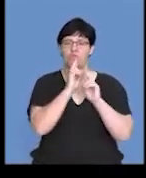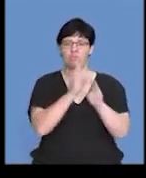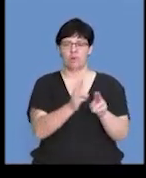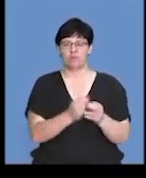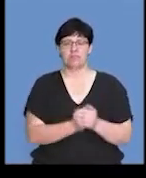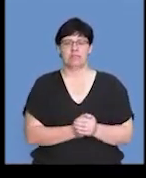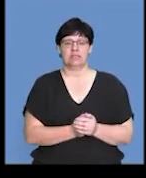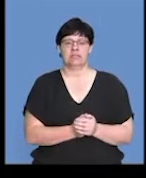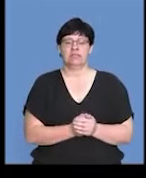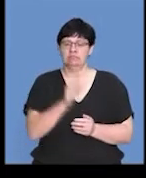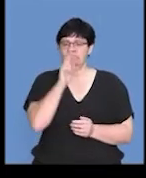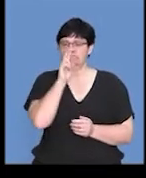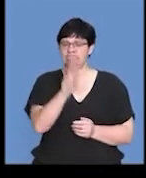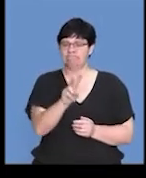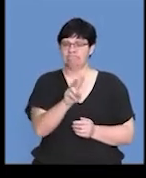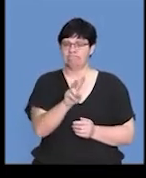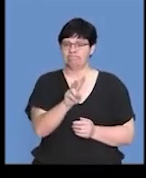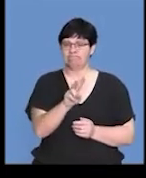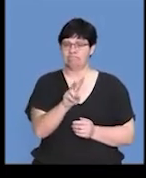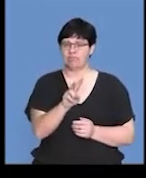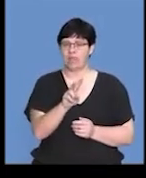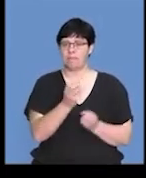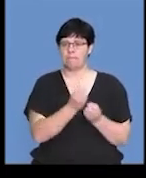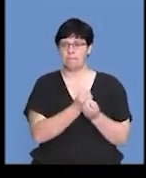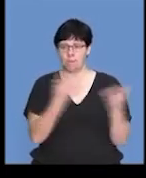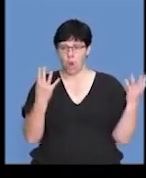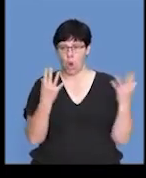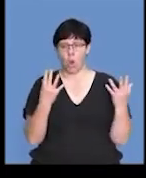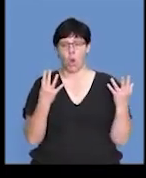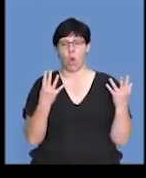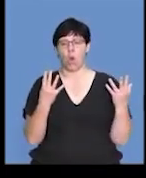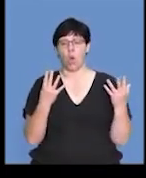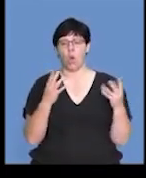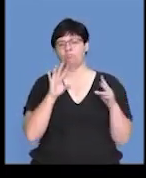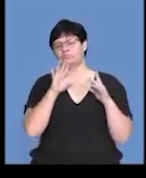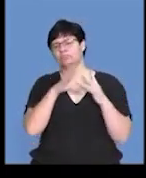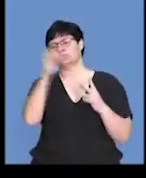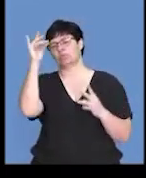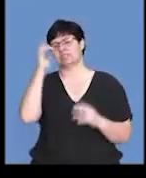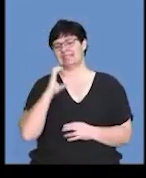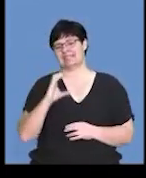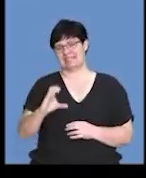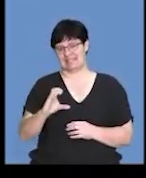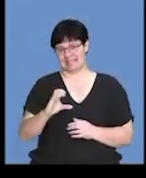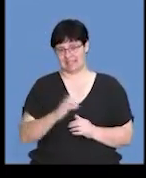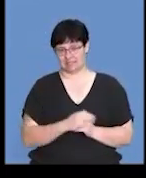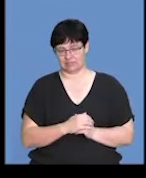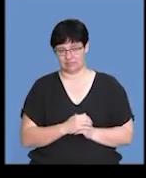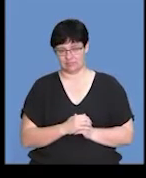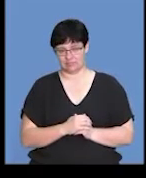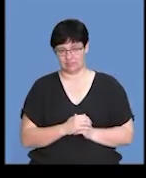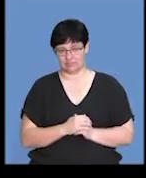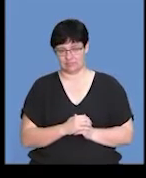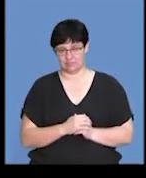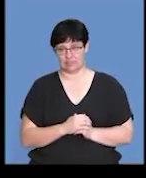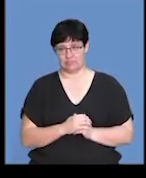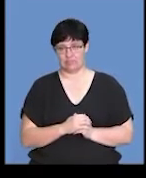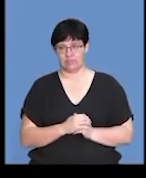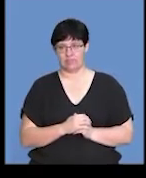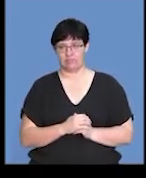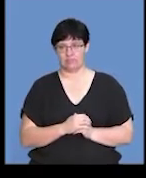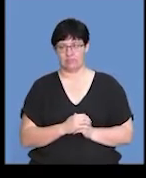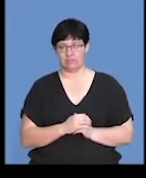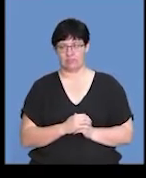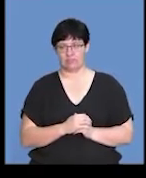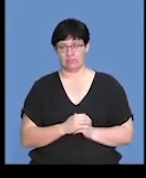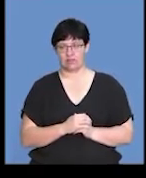and we can see that there's a significantly higher percentage of you that have chosen the option of C. Okay?